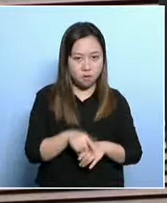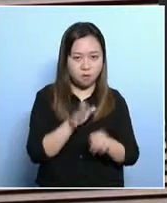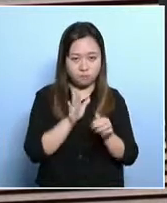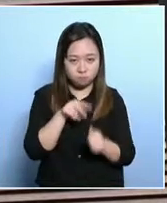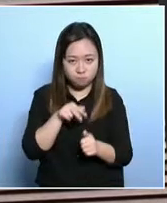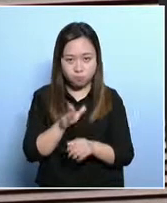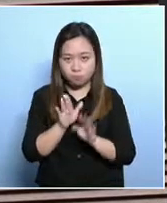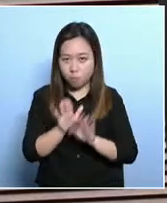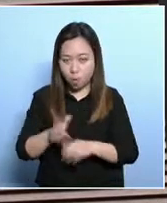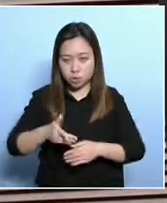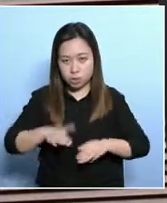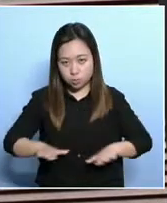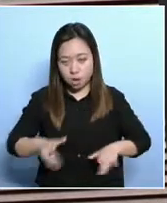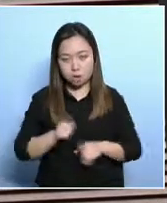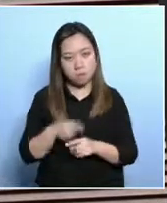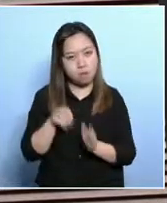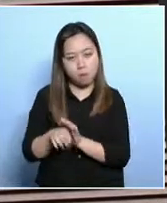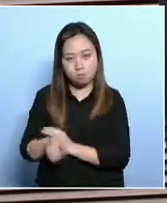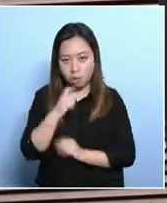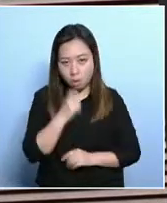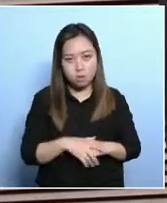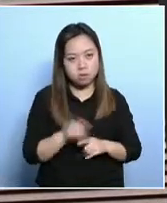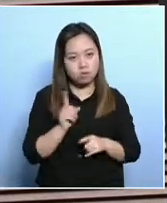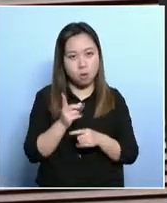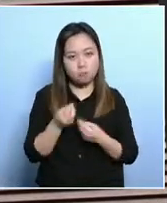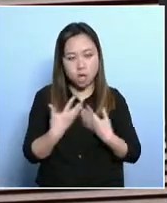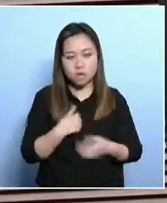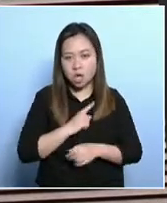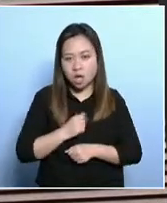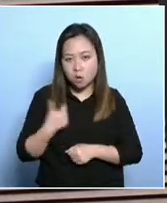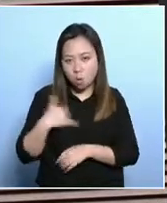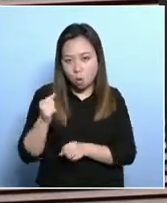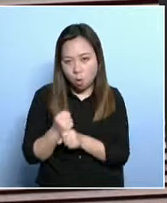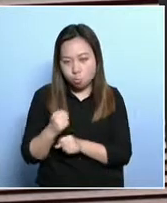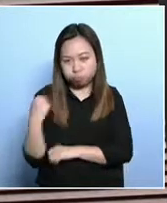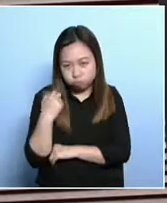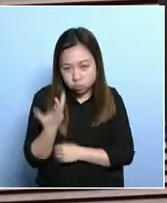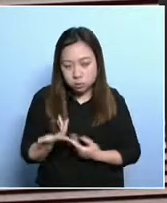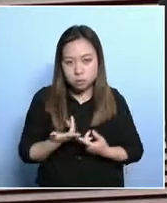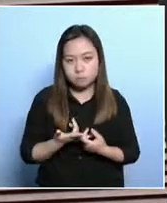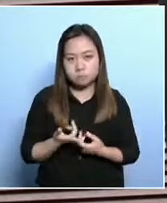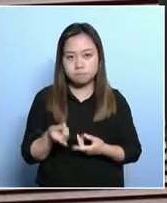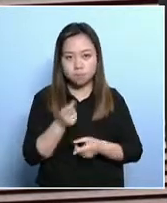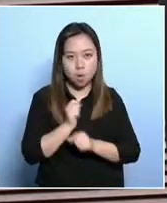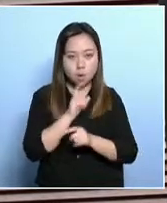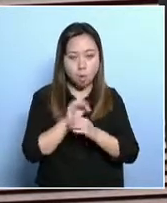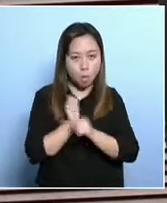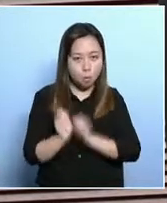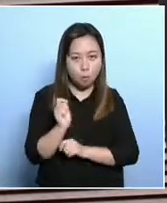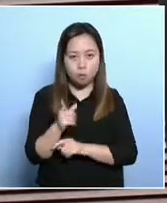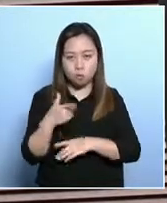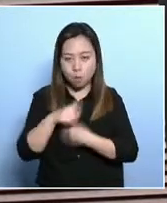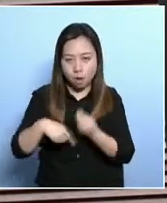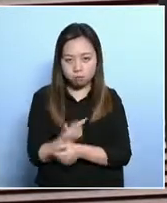-friendly policies are inadequate. They are inadequate childcare places. So they cannot